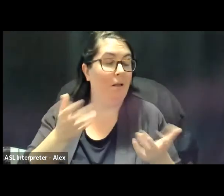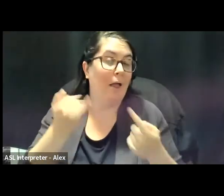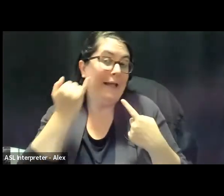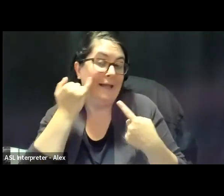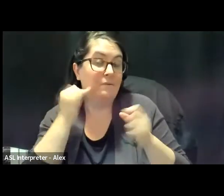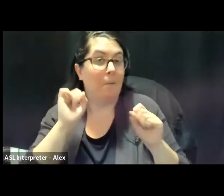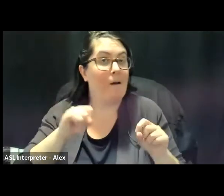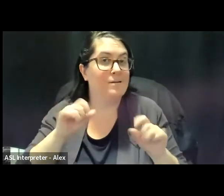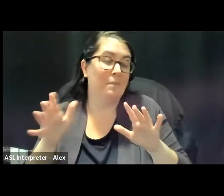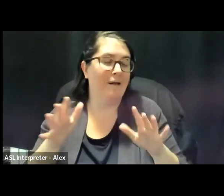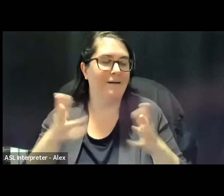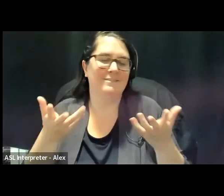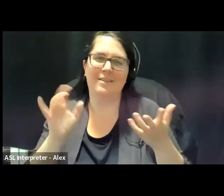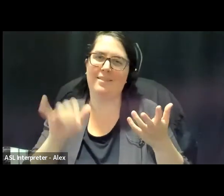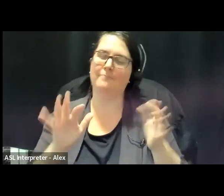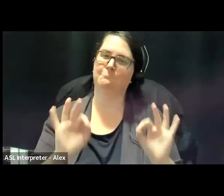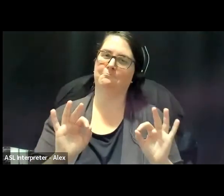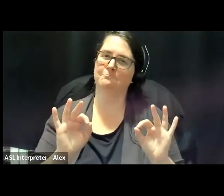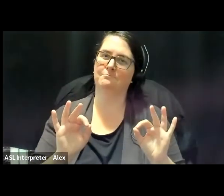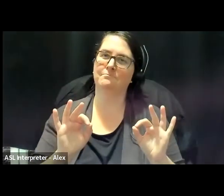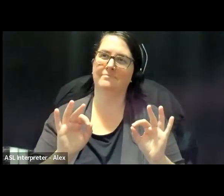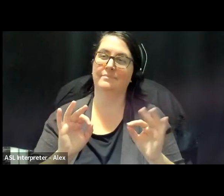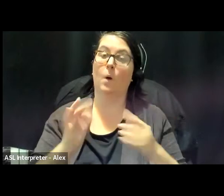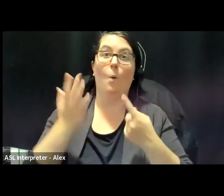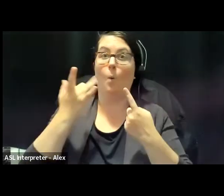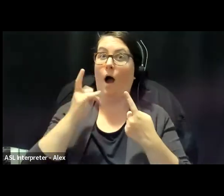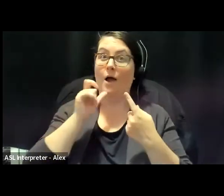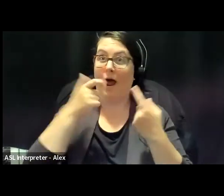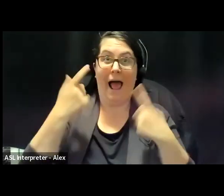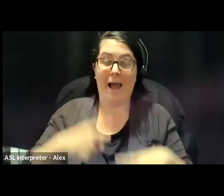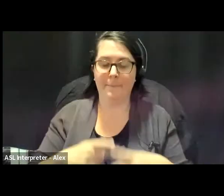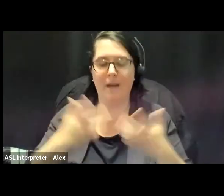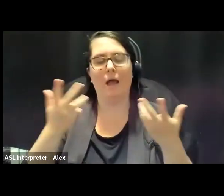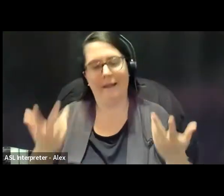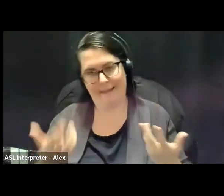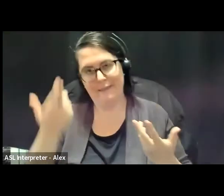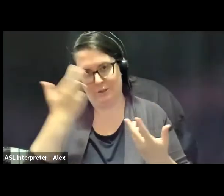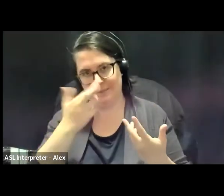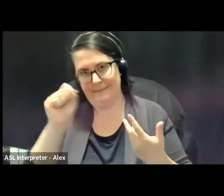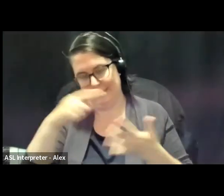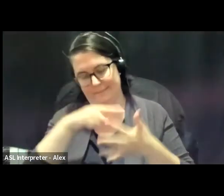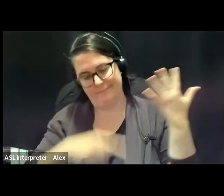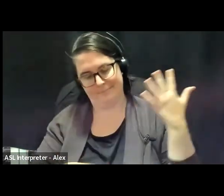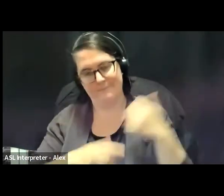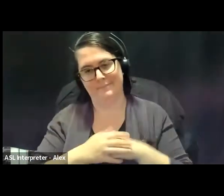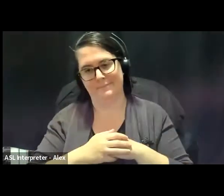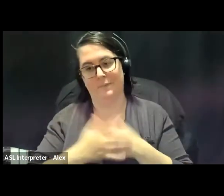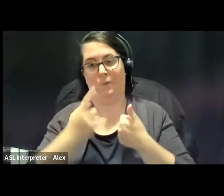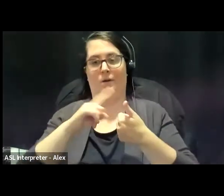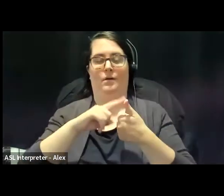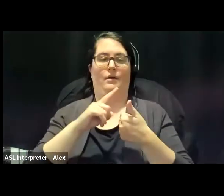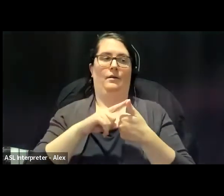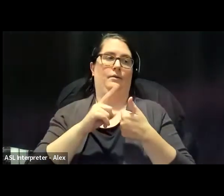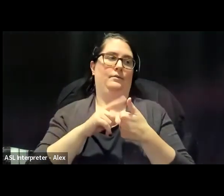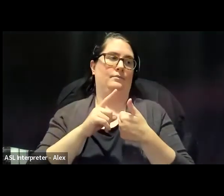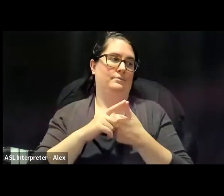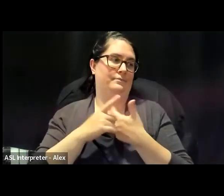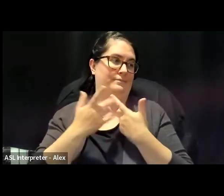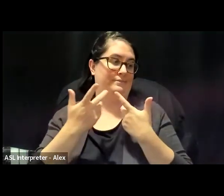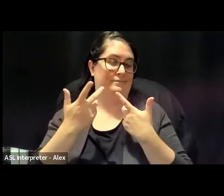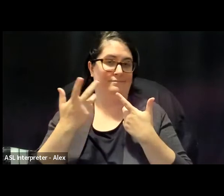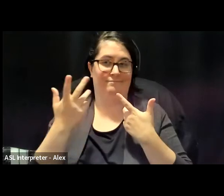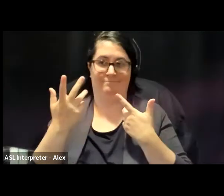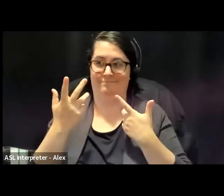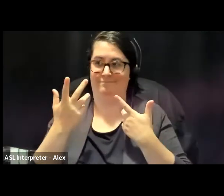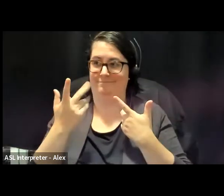And, you know, there are there are reasons why this did not come to be. And one of those reasons is, you know, domestic warfare against black